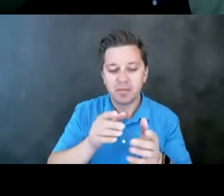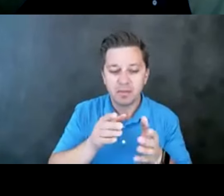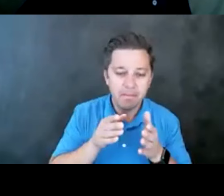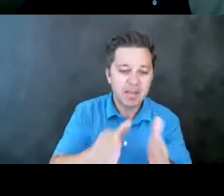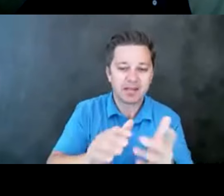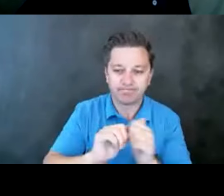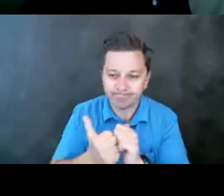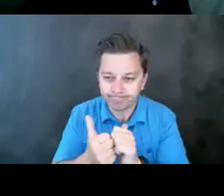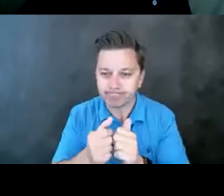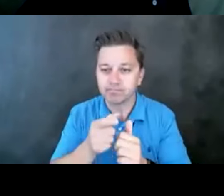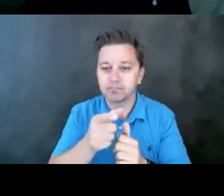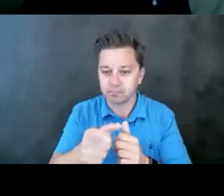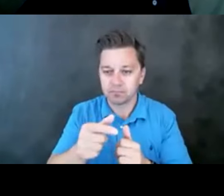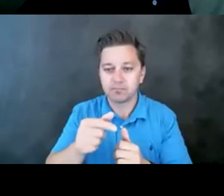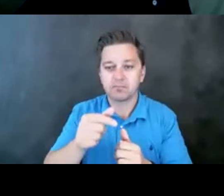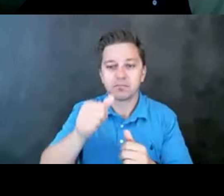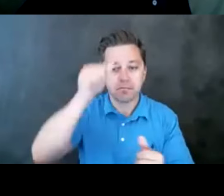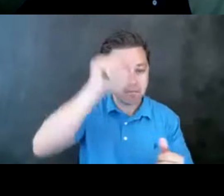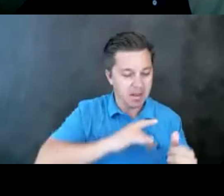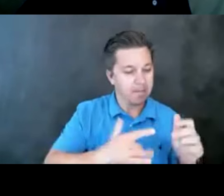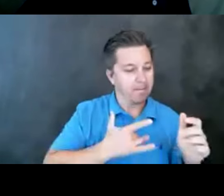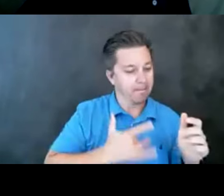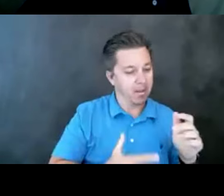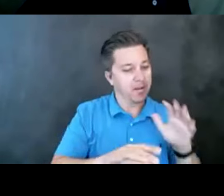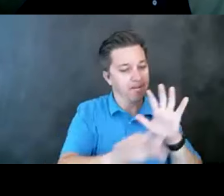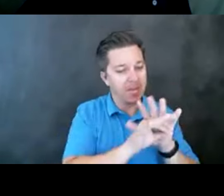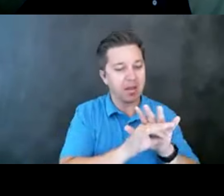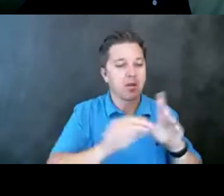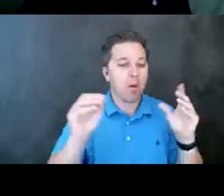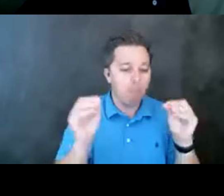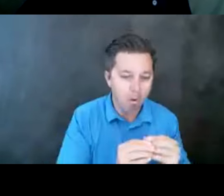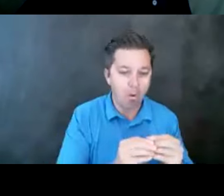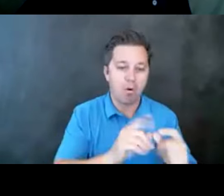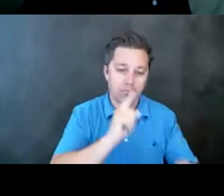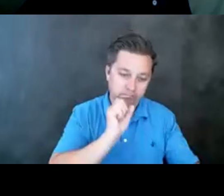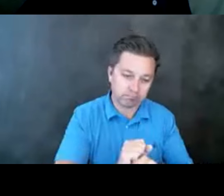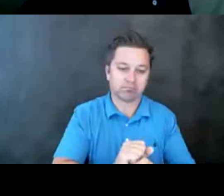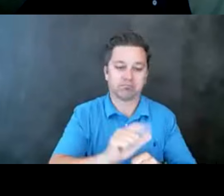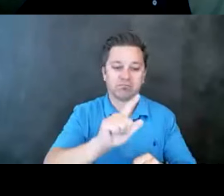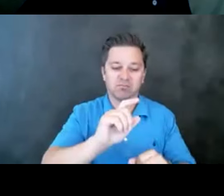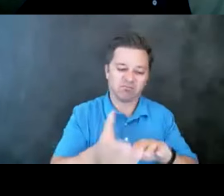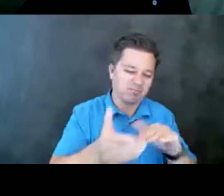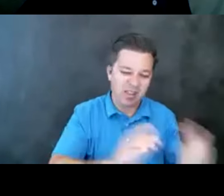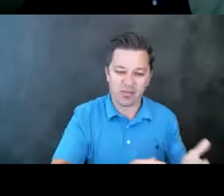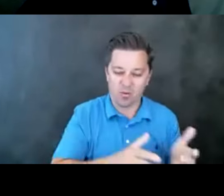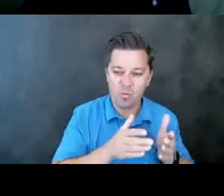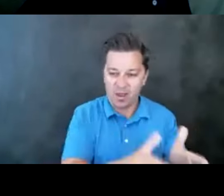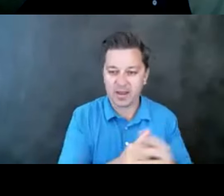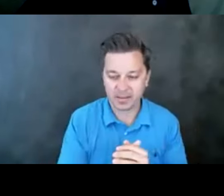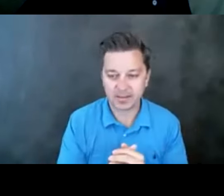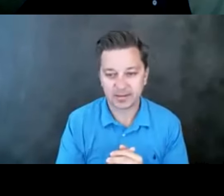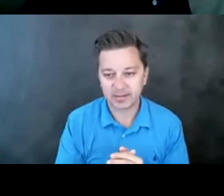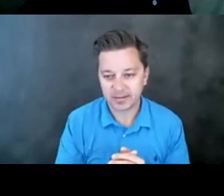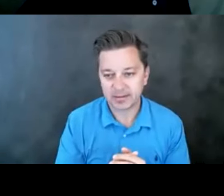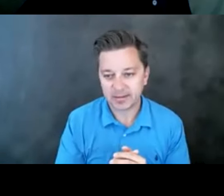more lethal means for those attempts, as you saw firearm and hanging suffocation. Whereas females, as the data